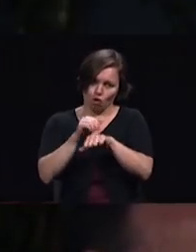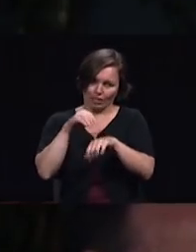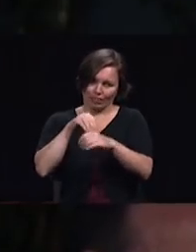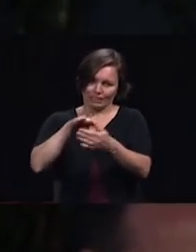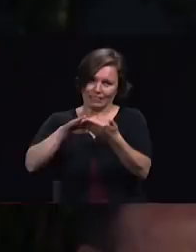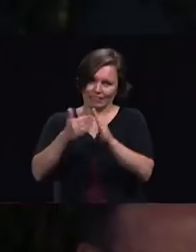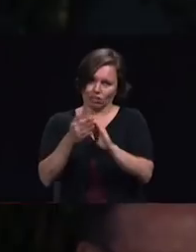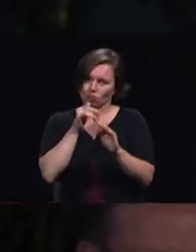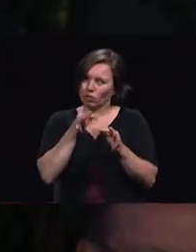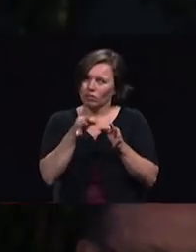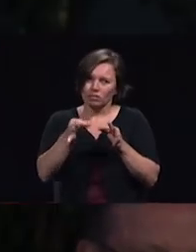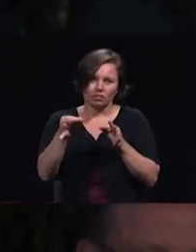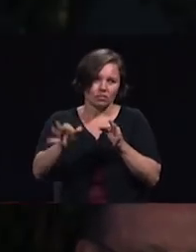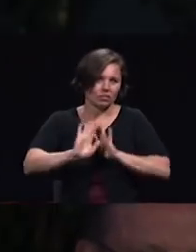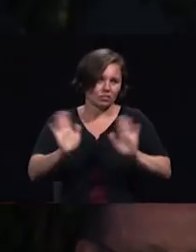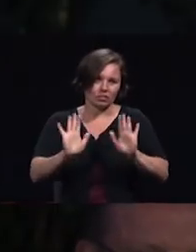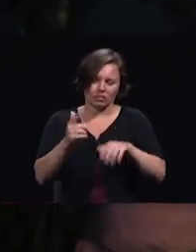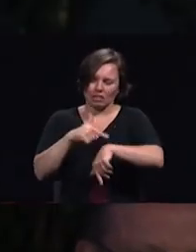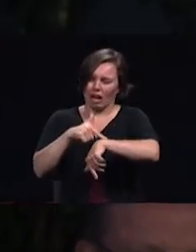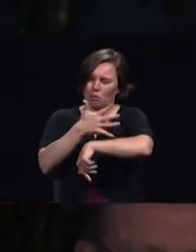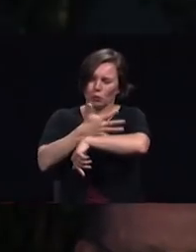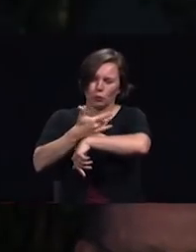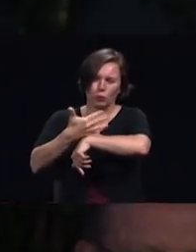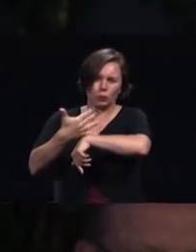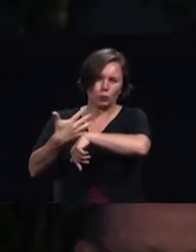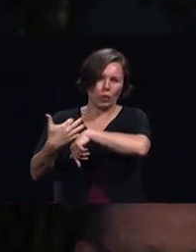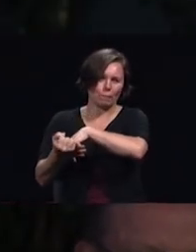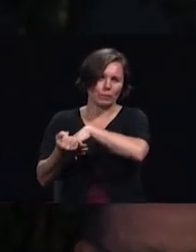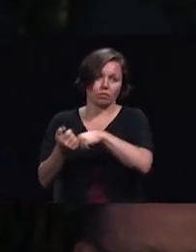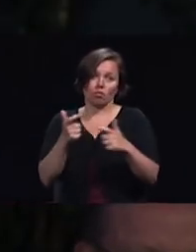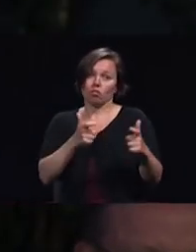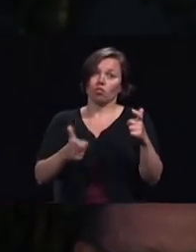for time is short in every large city there should be